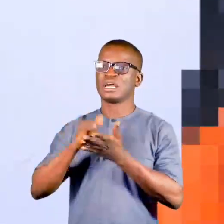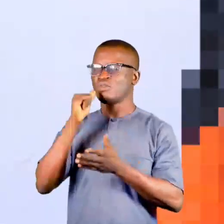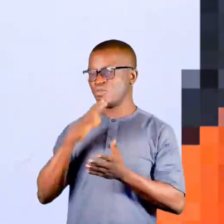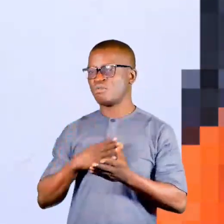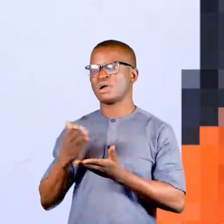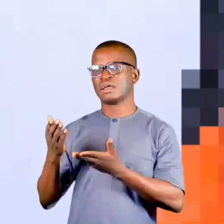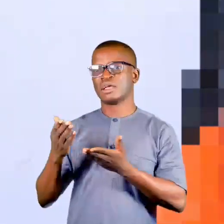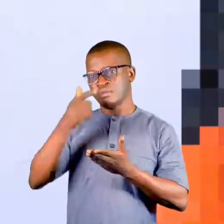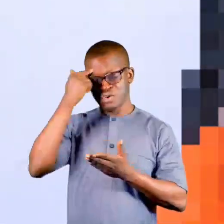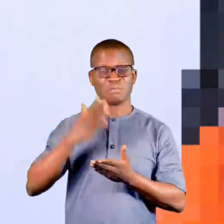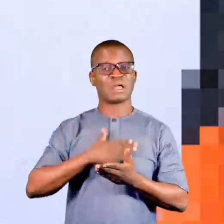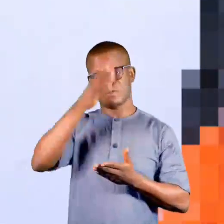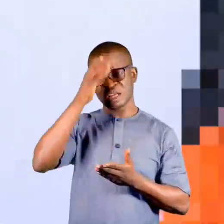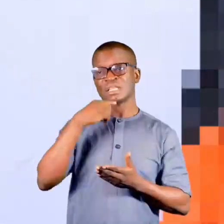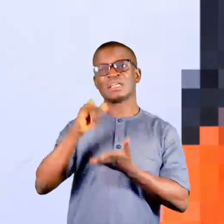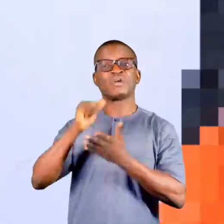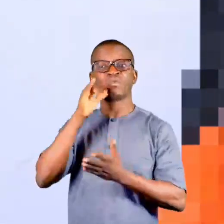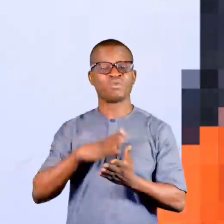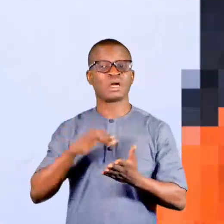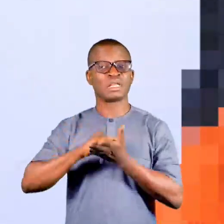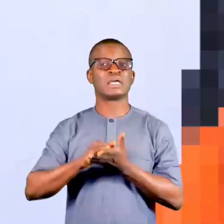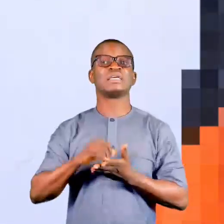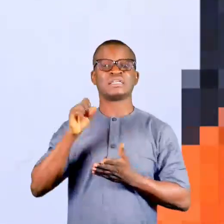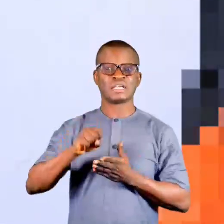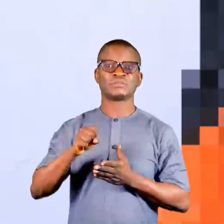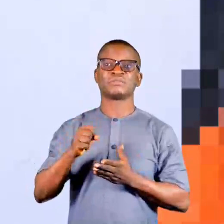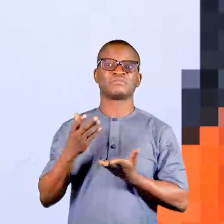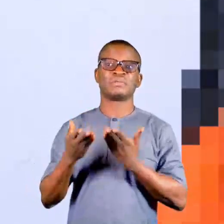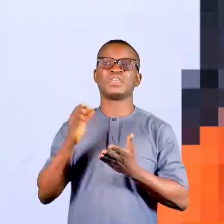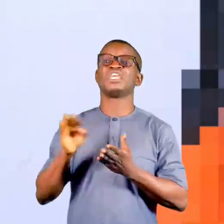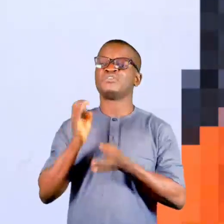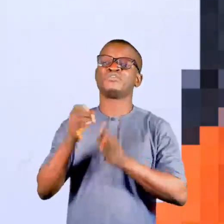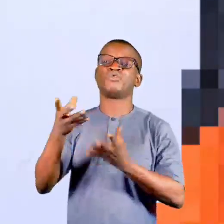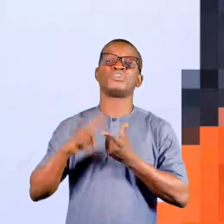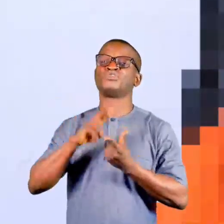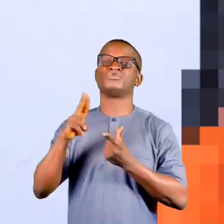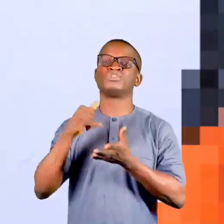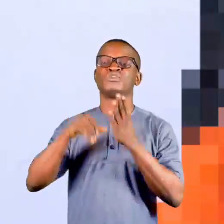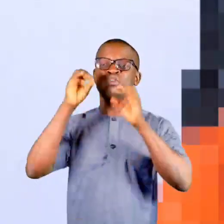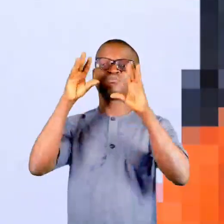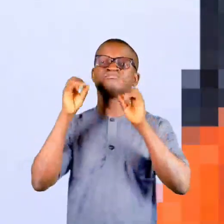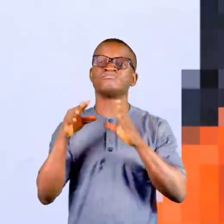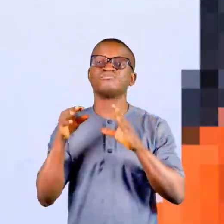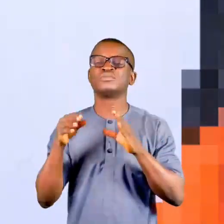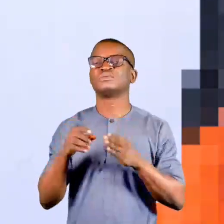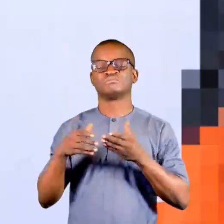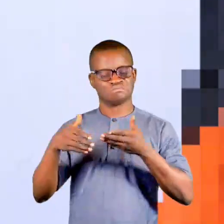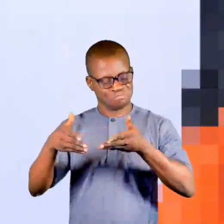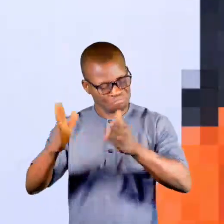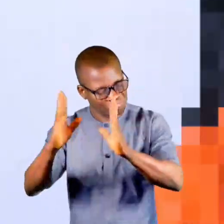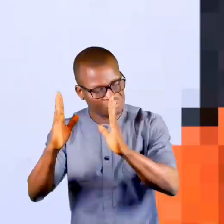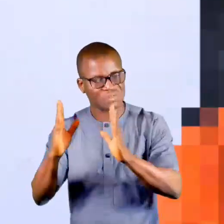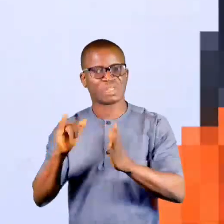The woman now take me. My father even told the that even that she want to use me for ritual, that let her take me. So the woman now